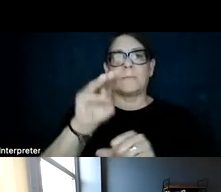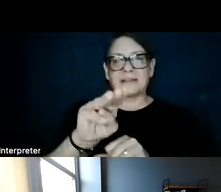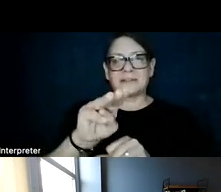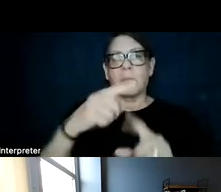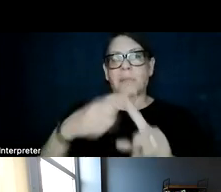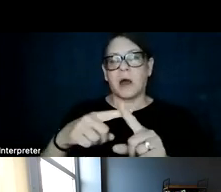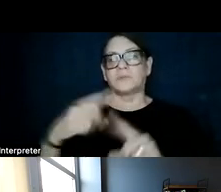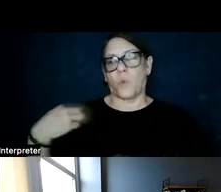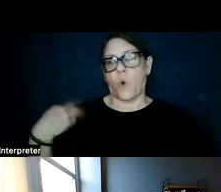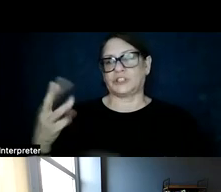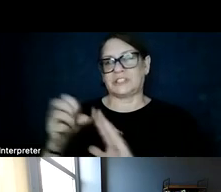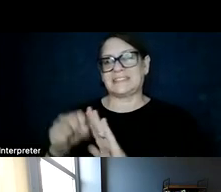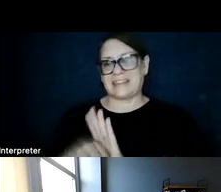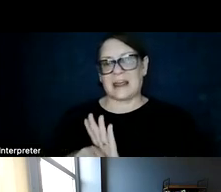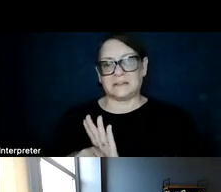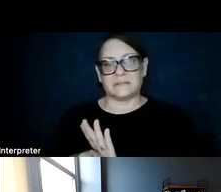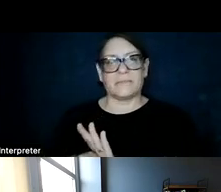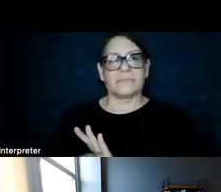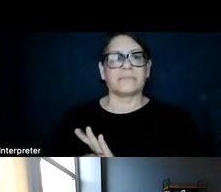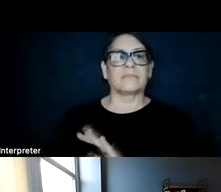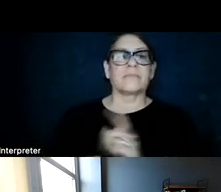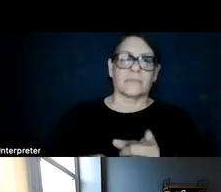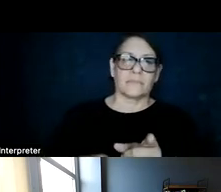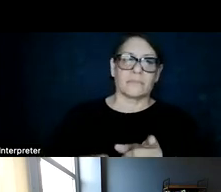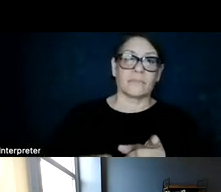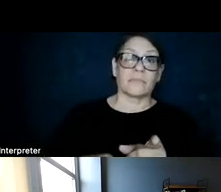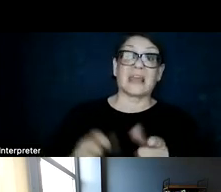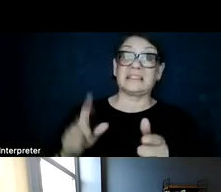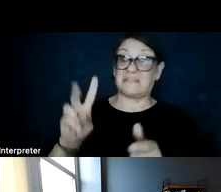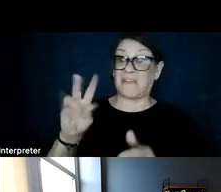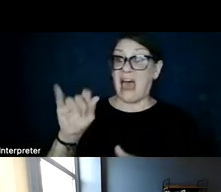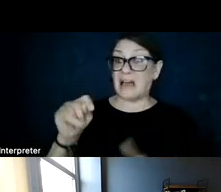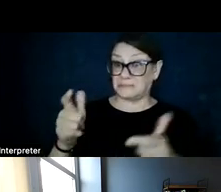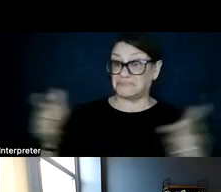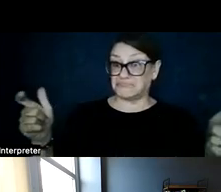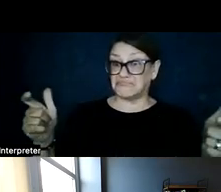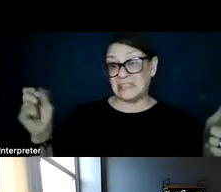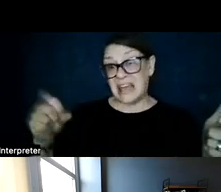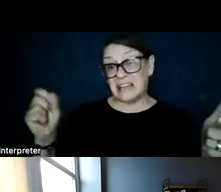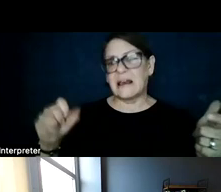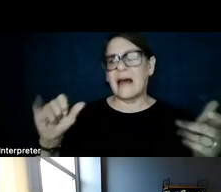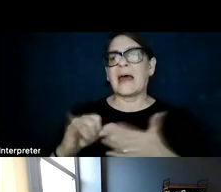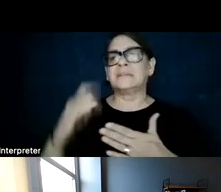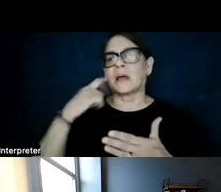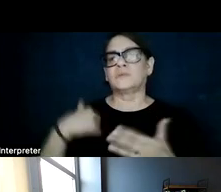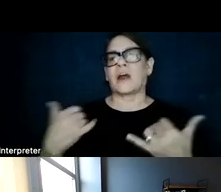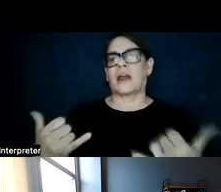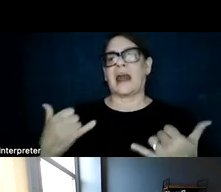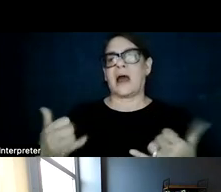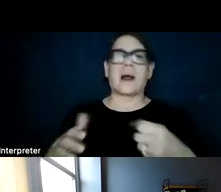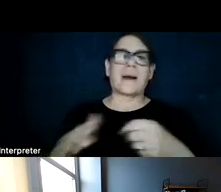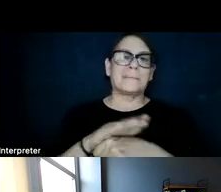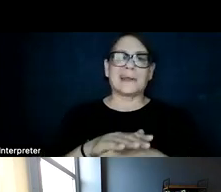So going back to that original question, is this vast? Yes, it is vast. And that is because we are now completely